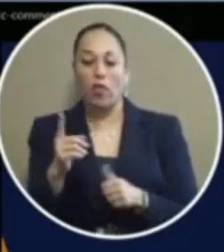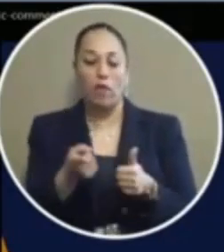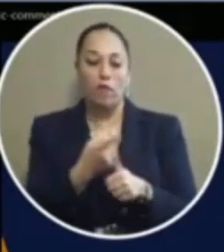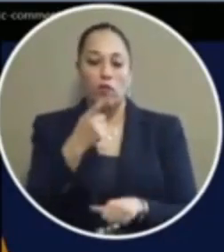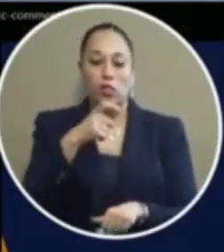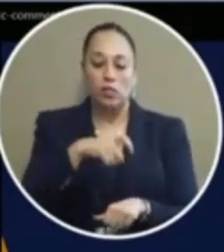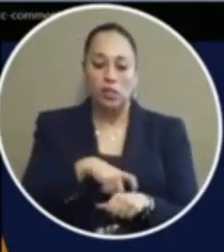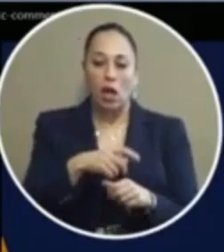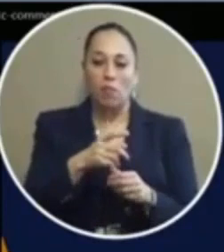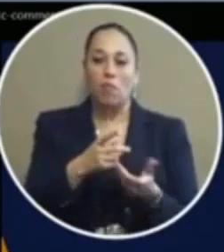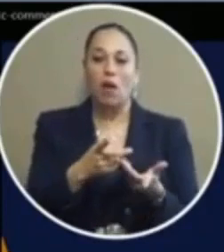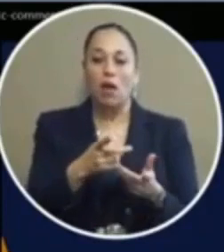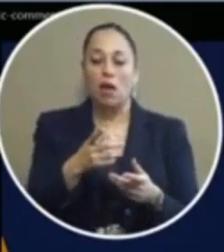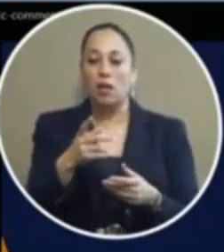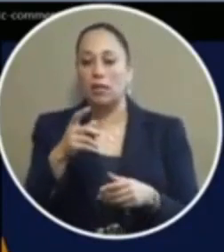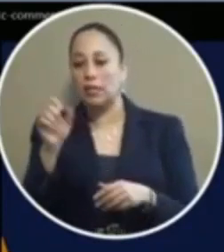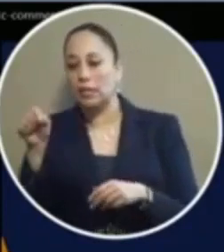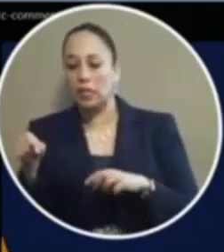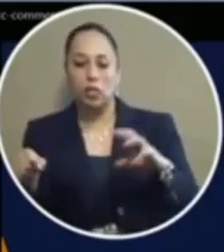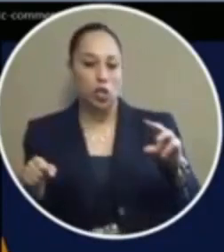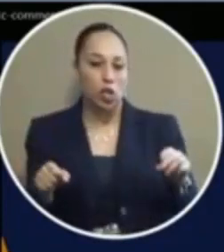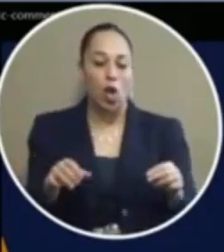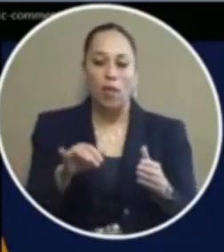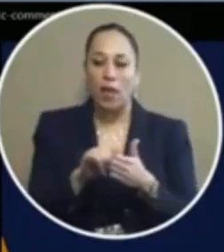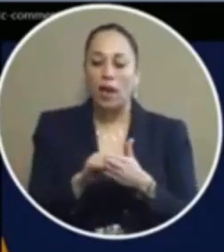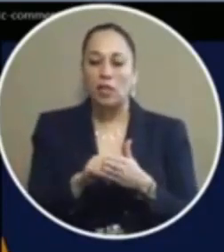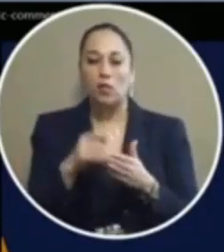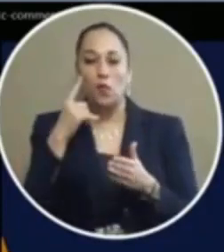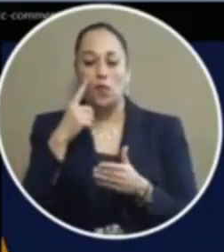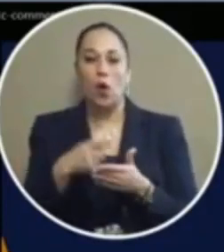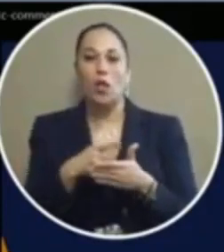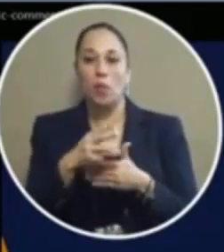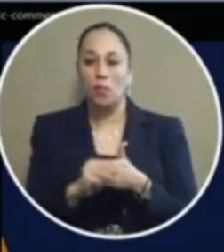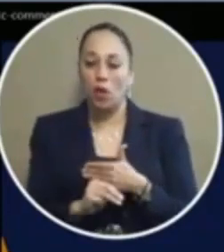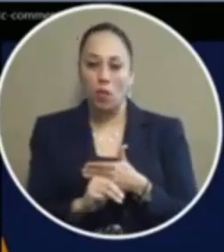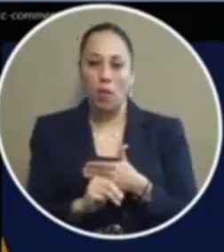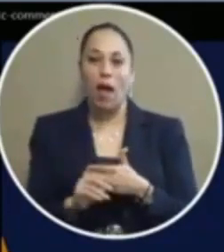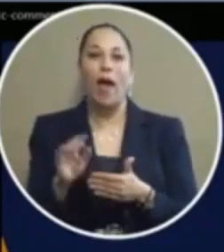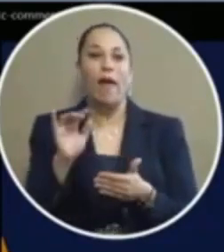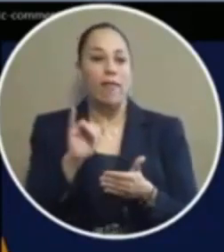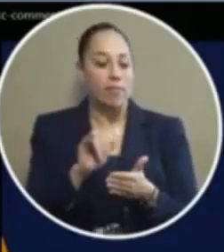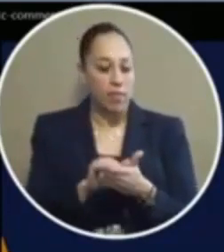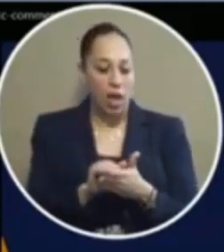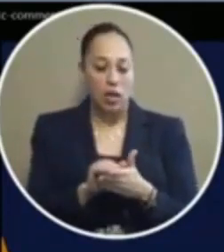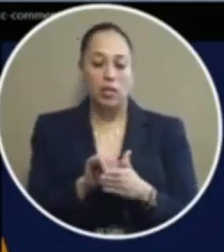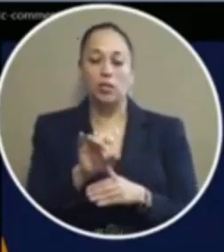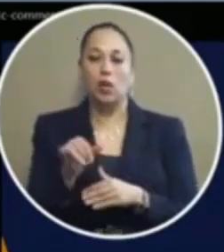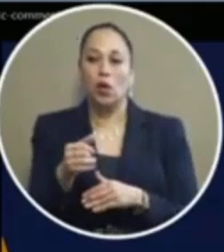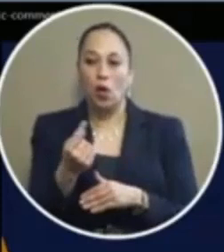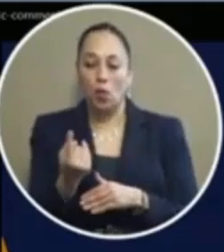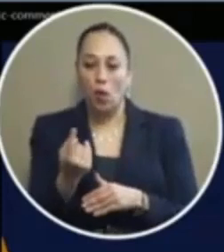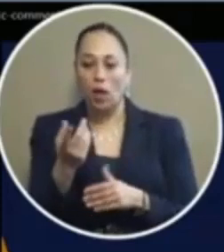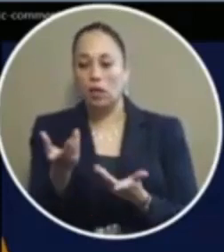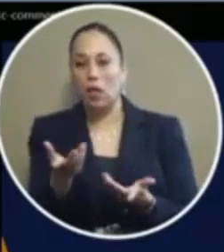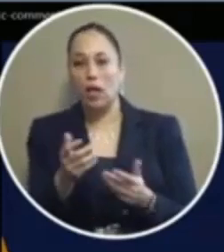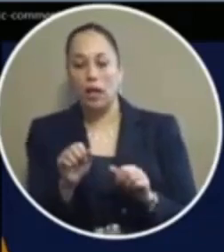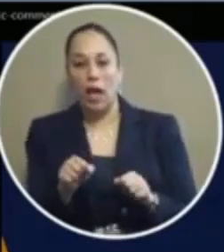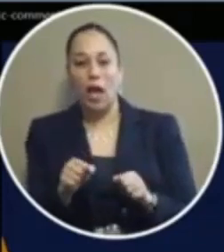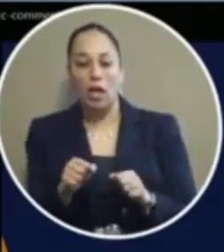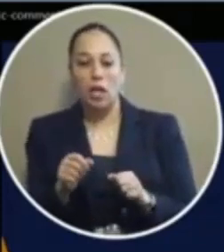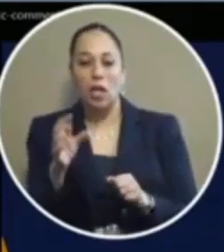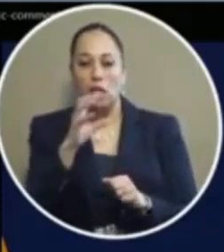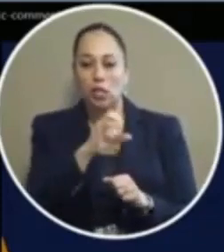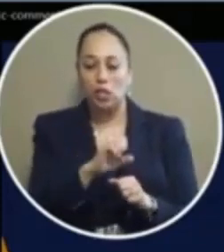or not and sighting release does not take away the first chance program it should also be noted that mr espasa will soon